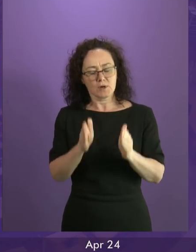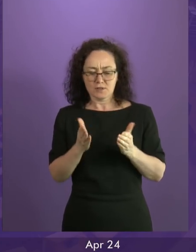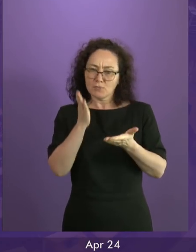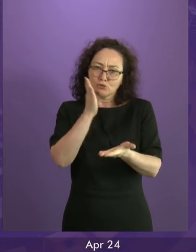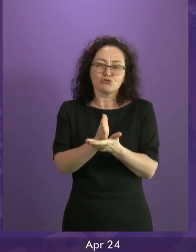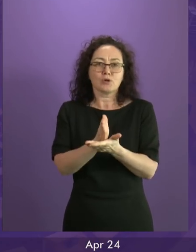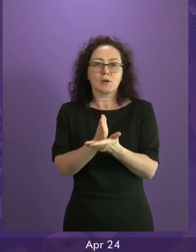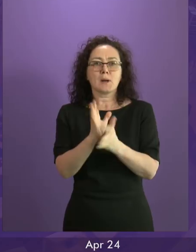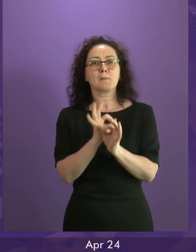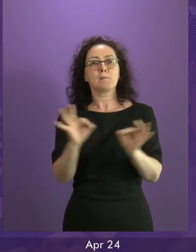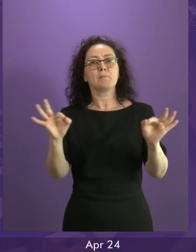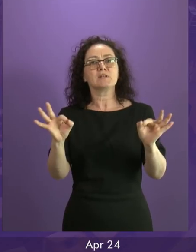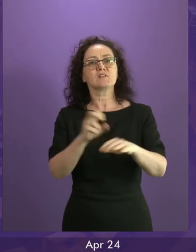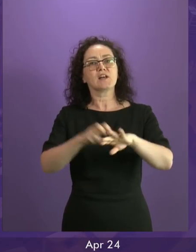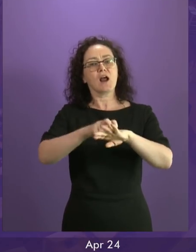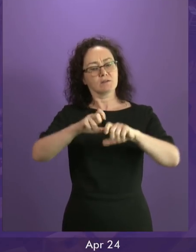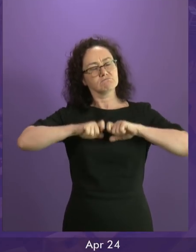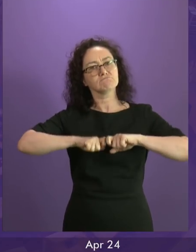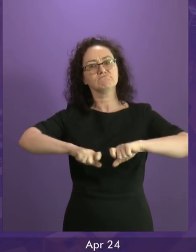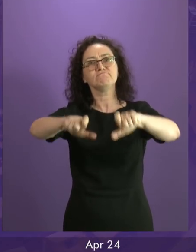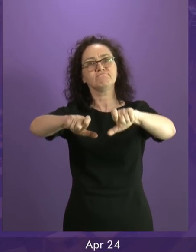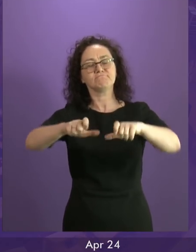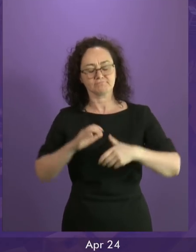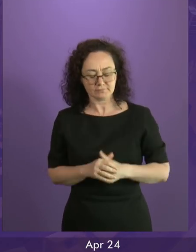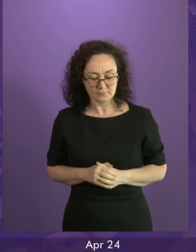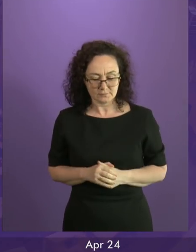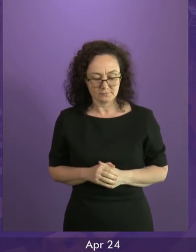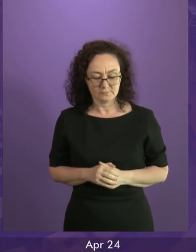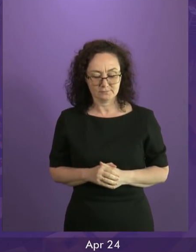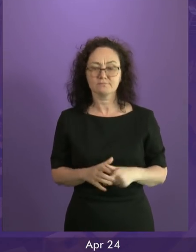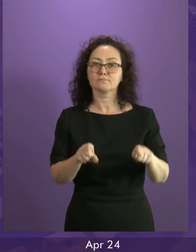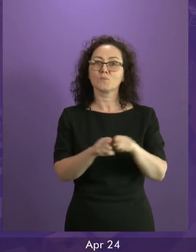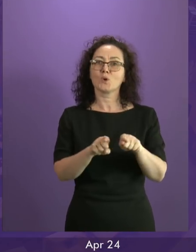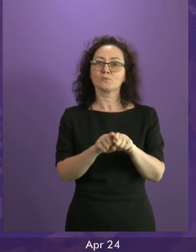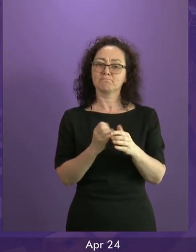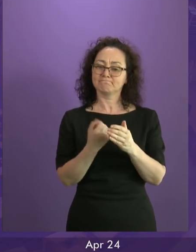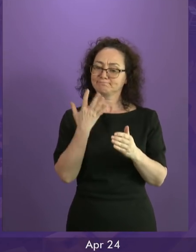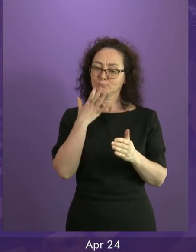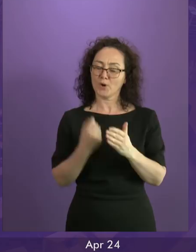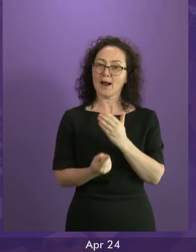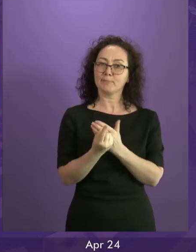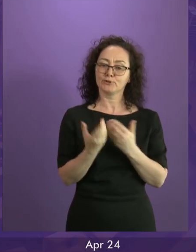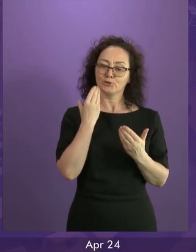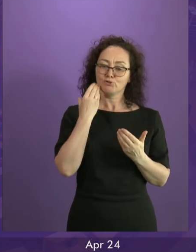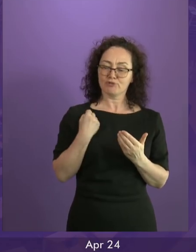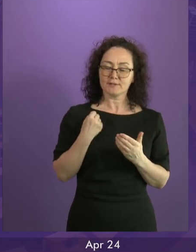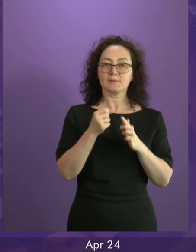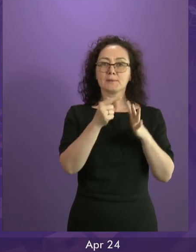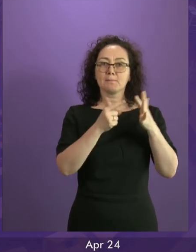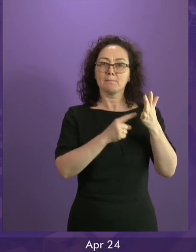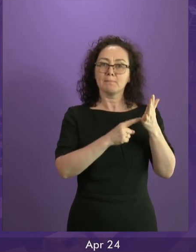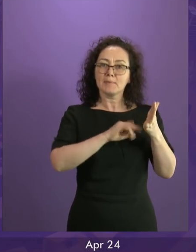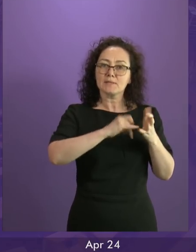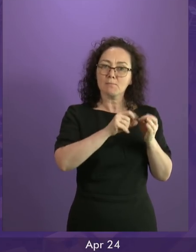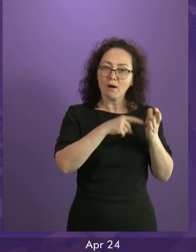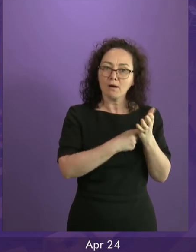Ireland prevails. And following the shocks of Pittsburgh and Christchurch, we yet again join our voices with all those